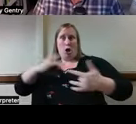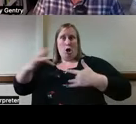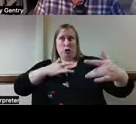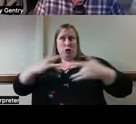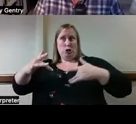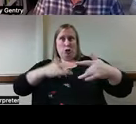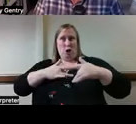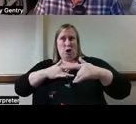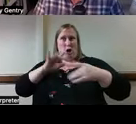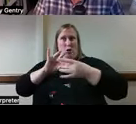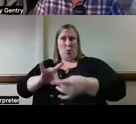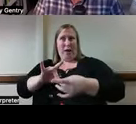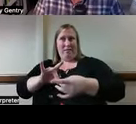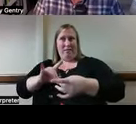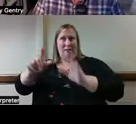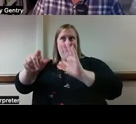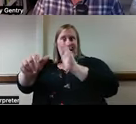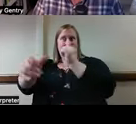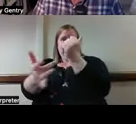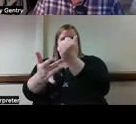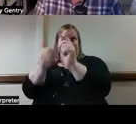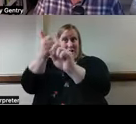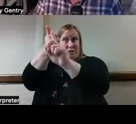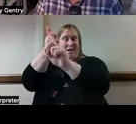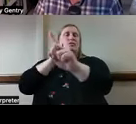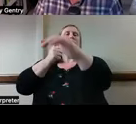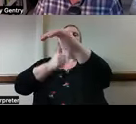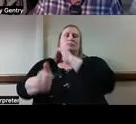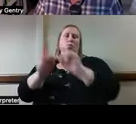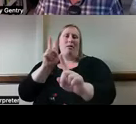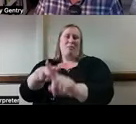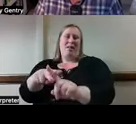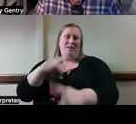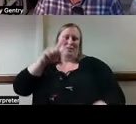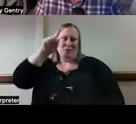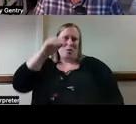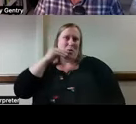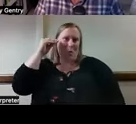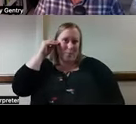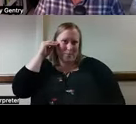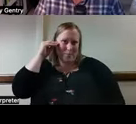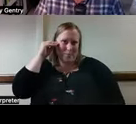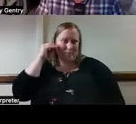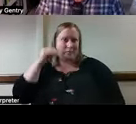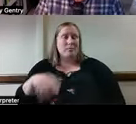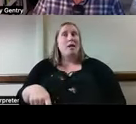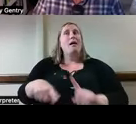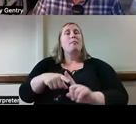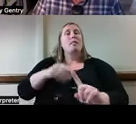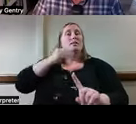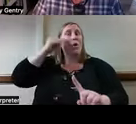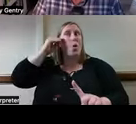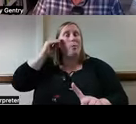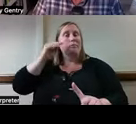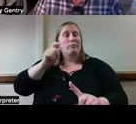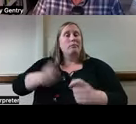applies to smart homes. Smart homes are also a subset of home modification practice with all of its risks